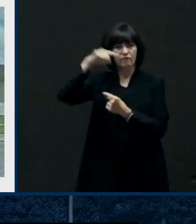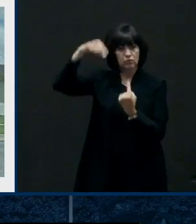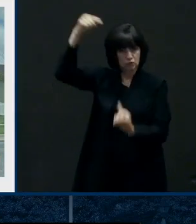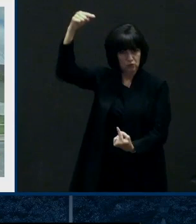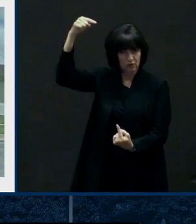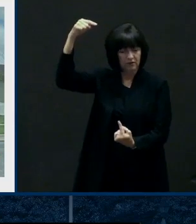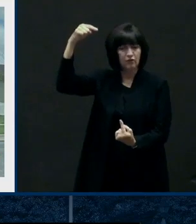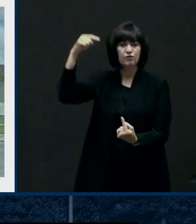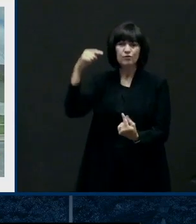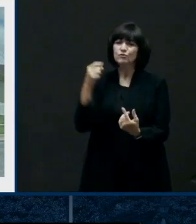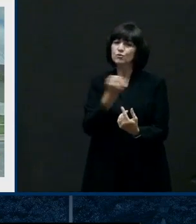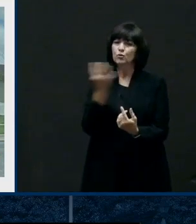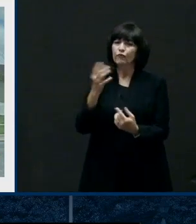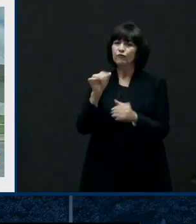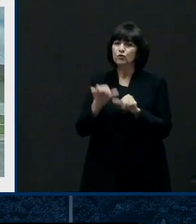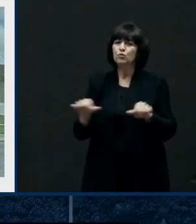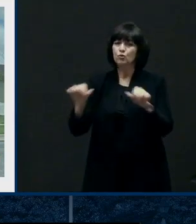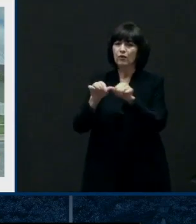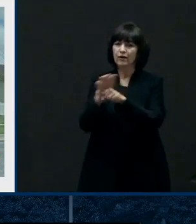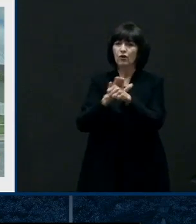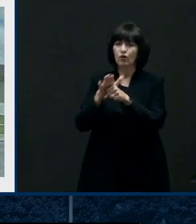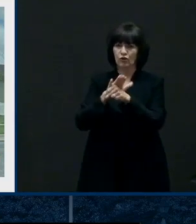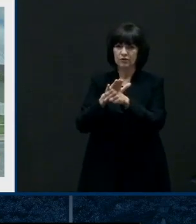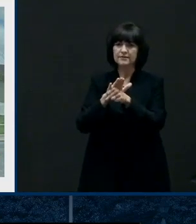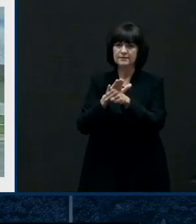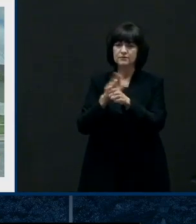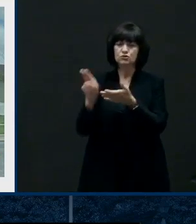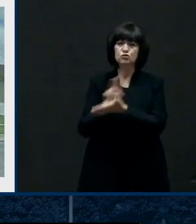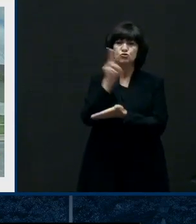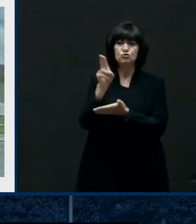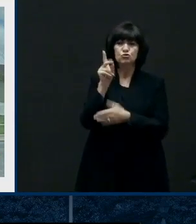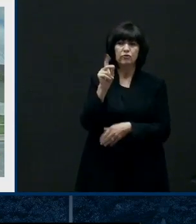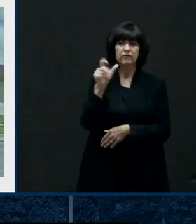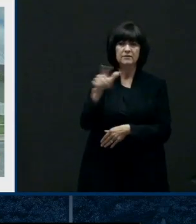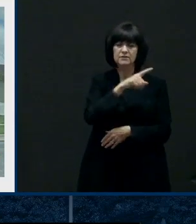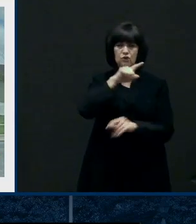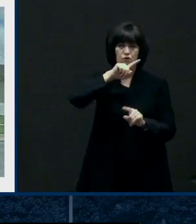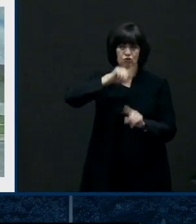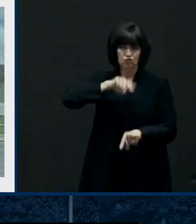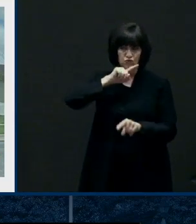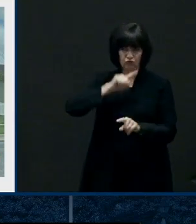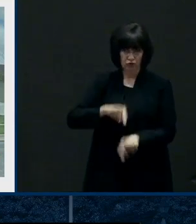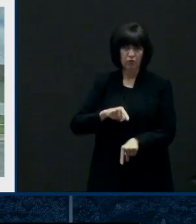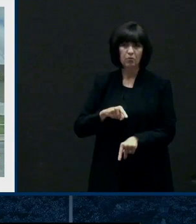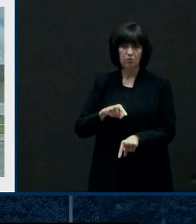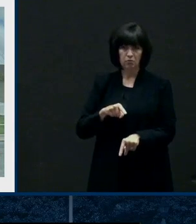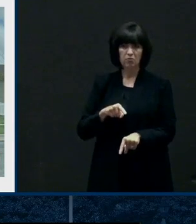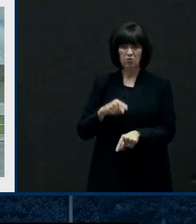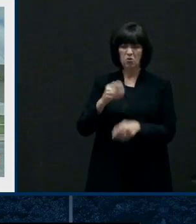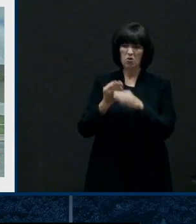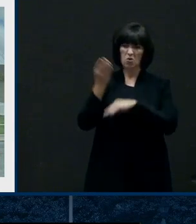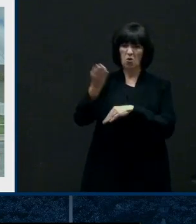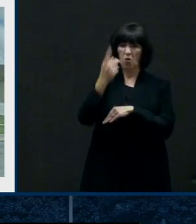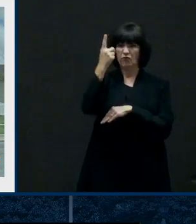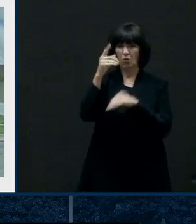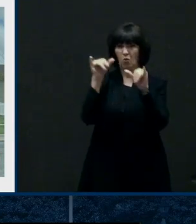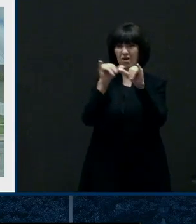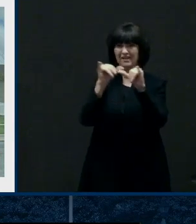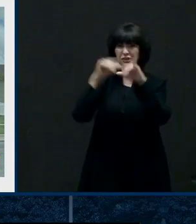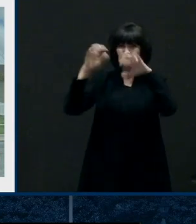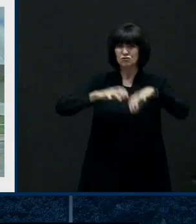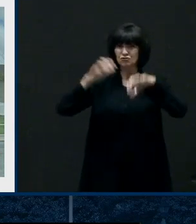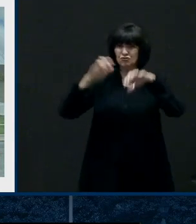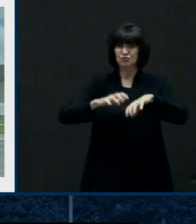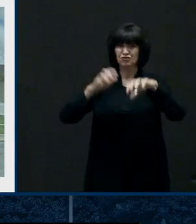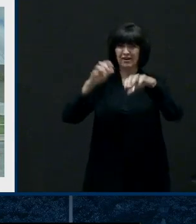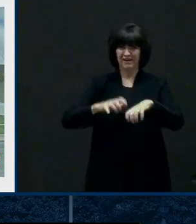areas that the University of Delaware Environmental Office report out on received over an inch of rain in five minutes, which is of historic